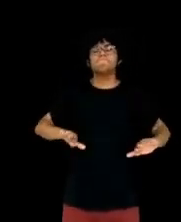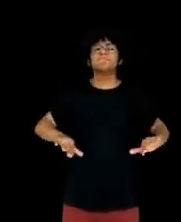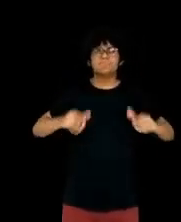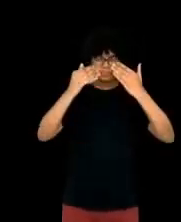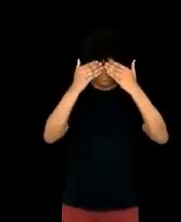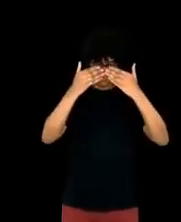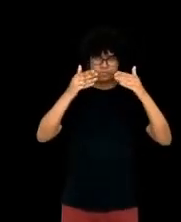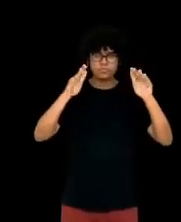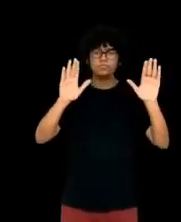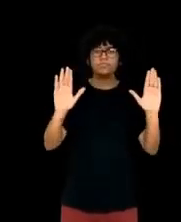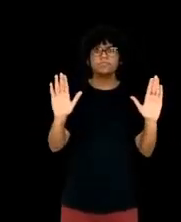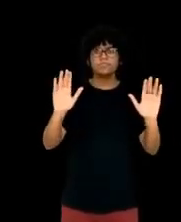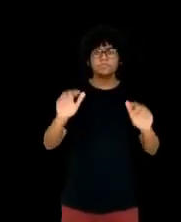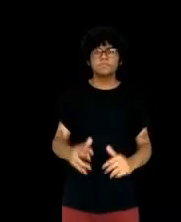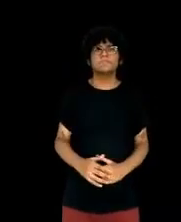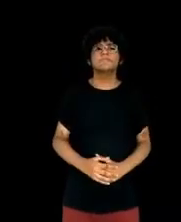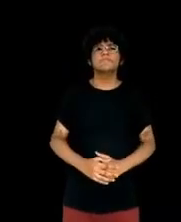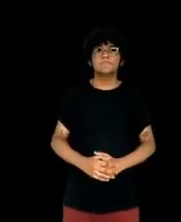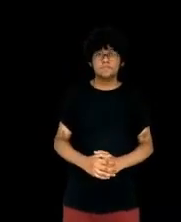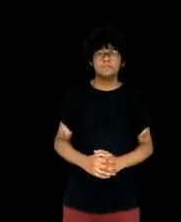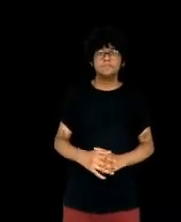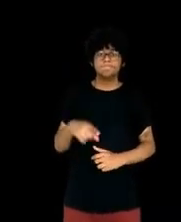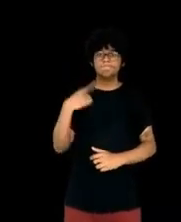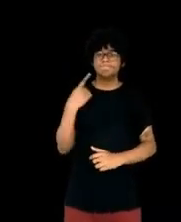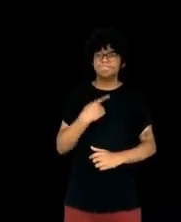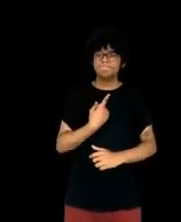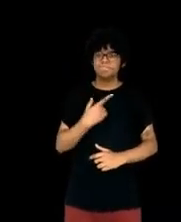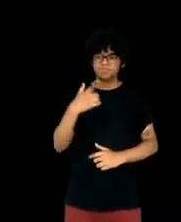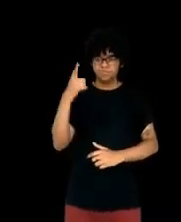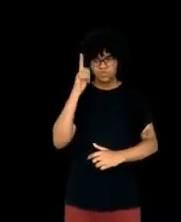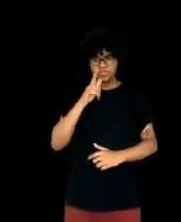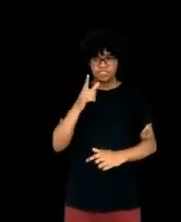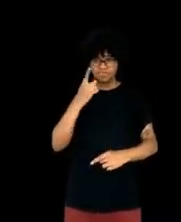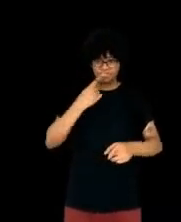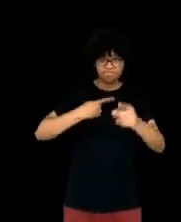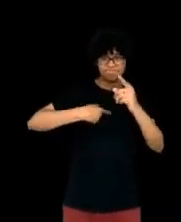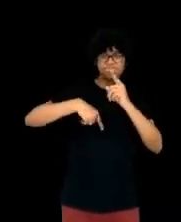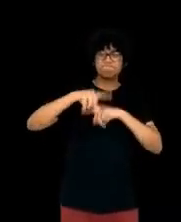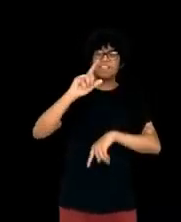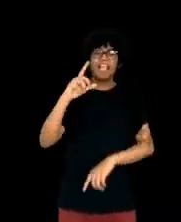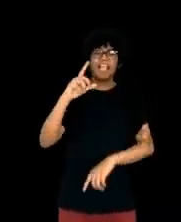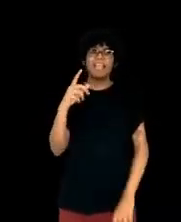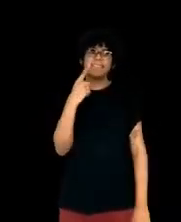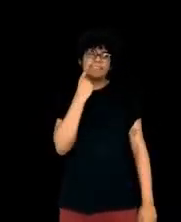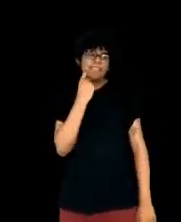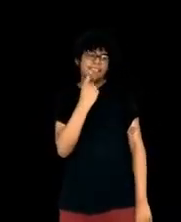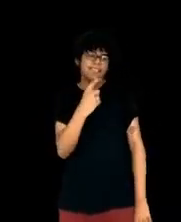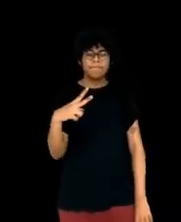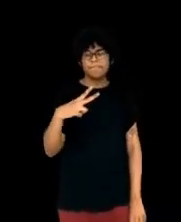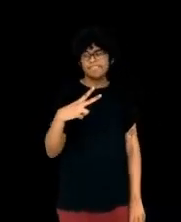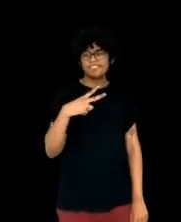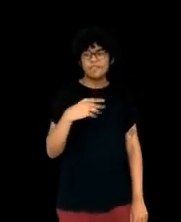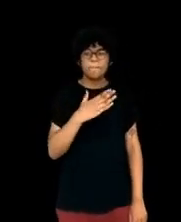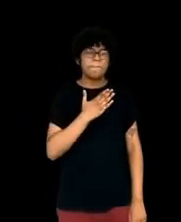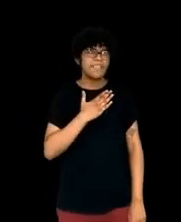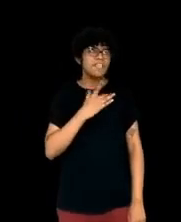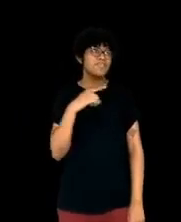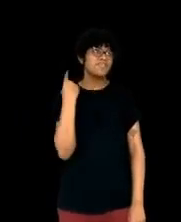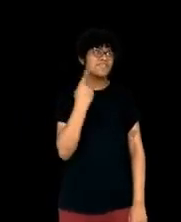-interest that makes us only concerned about our bottom line. It